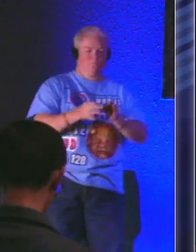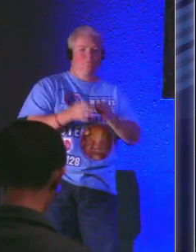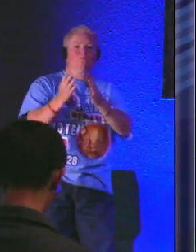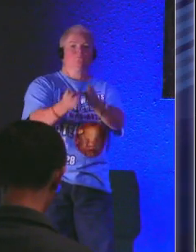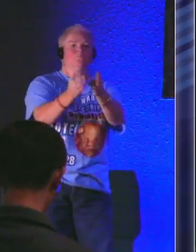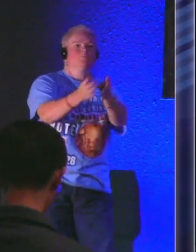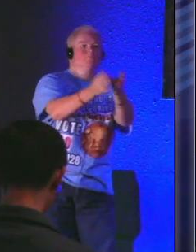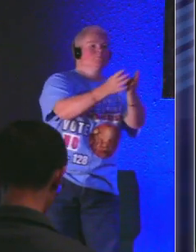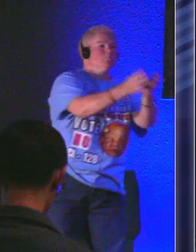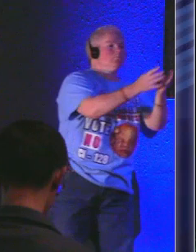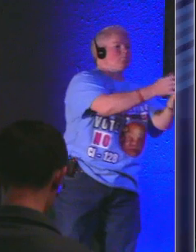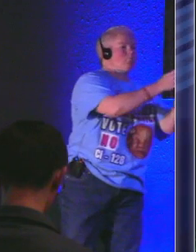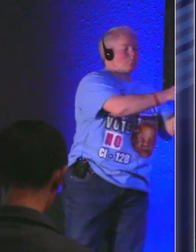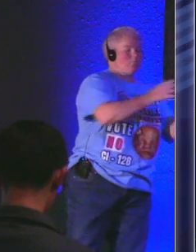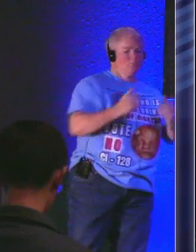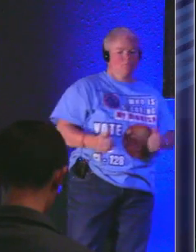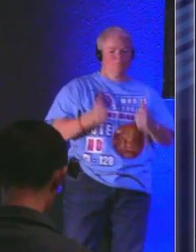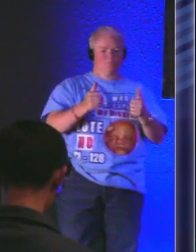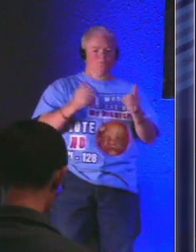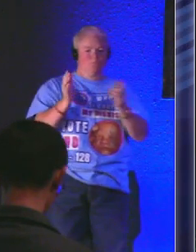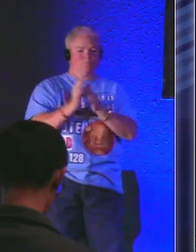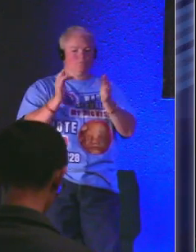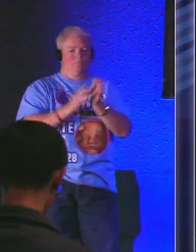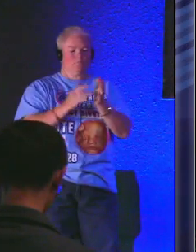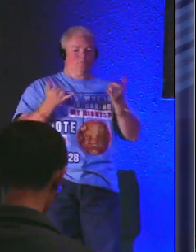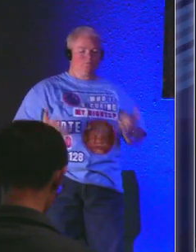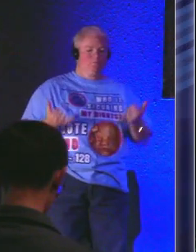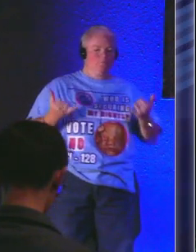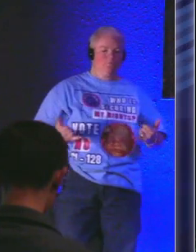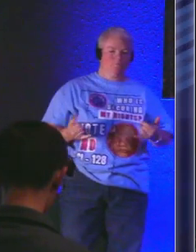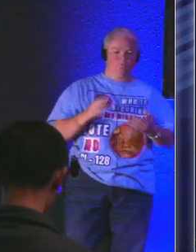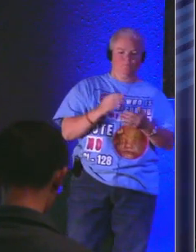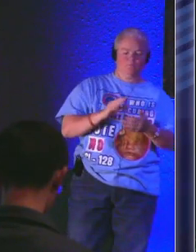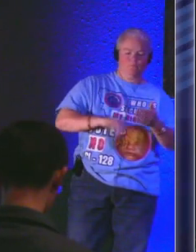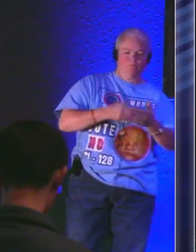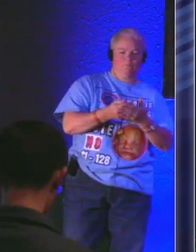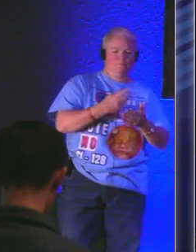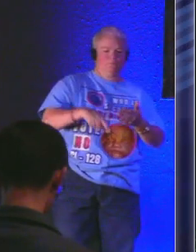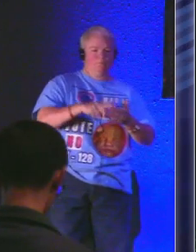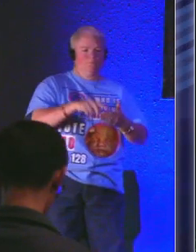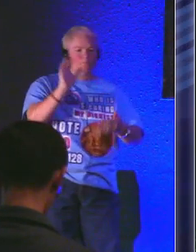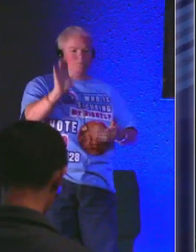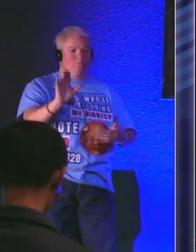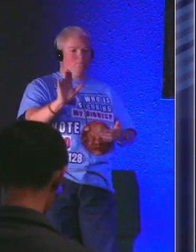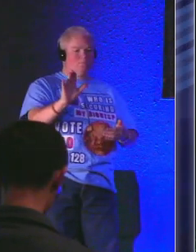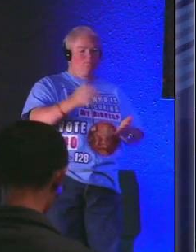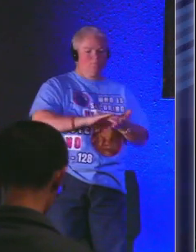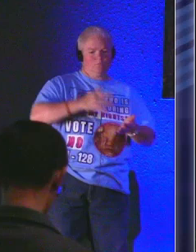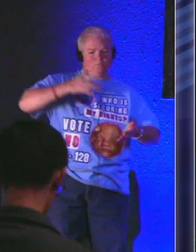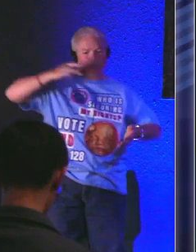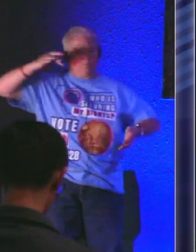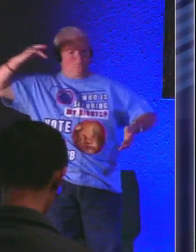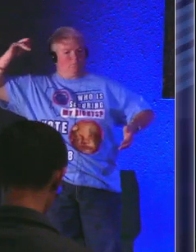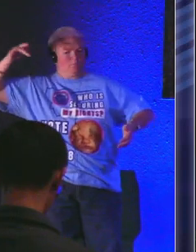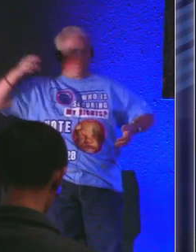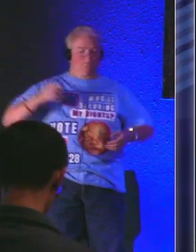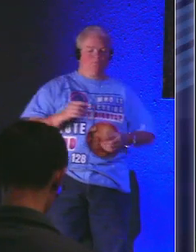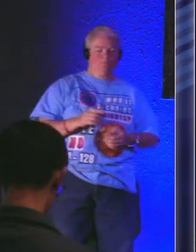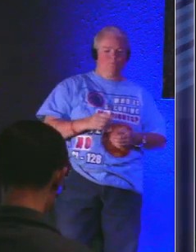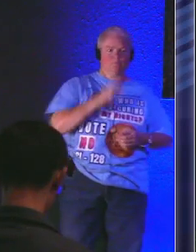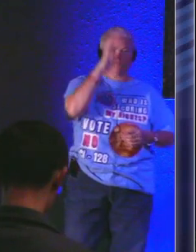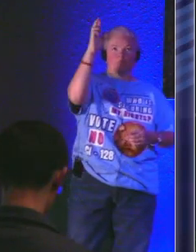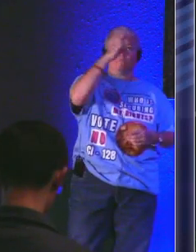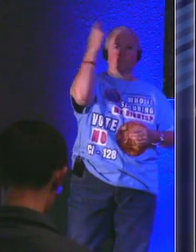each and every one of our lives so Jesus today it's all about you it's all about you being glorified you are the